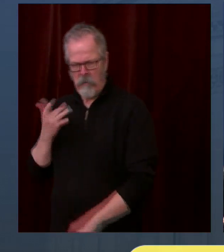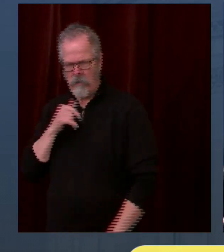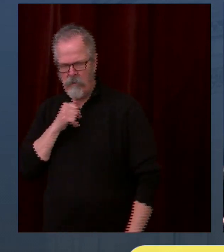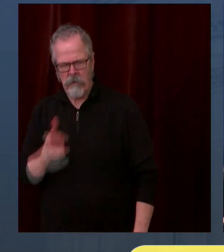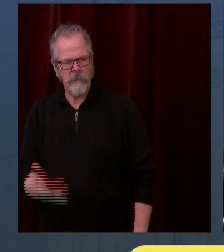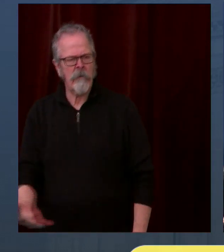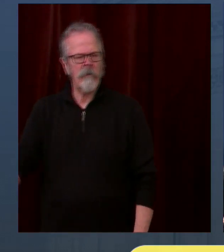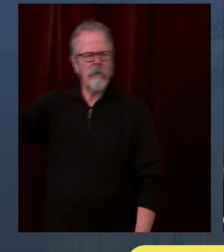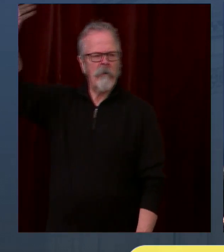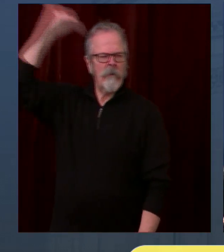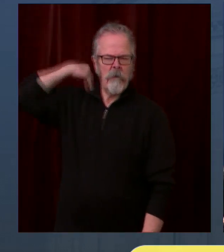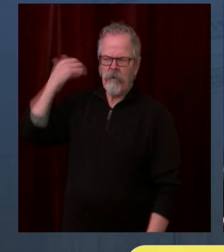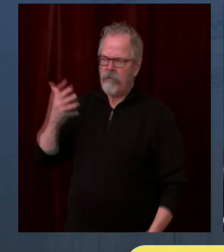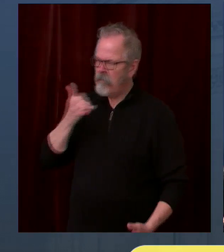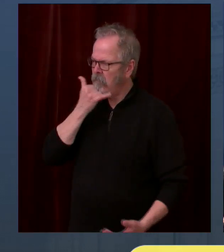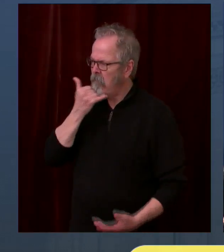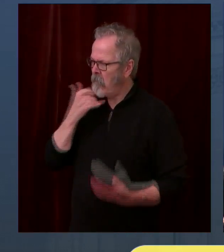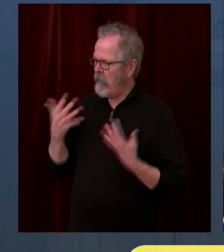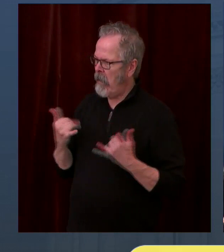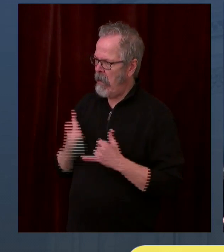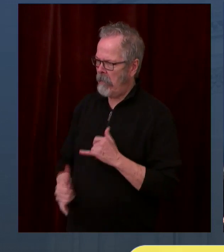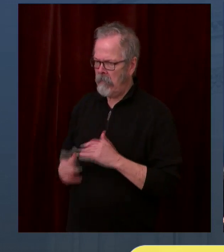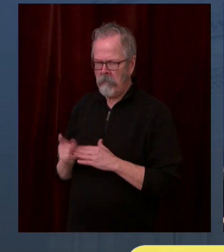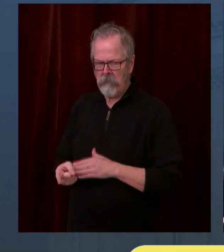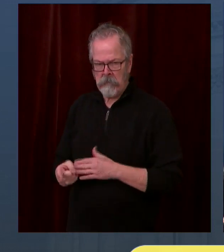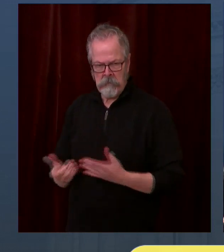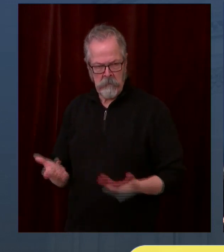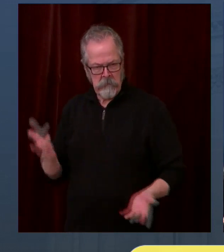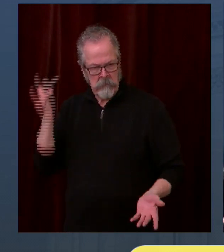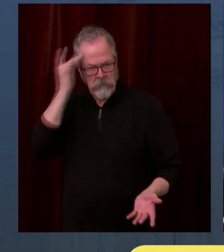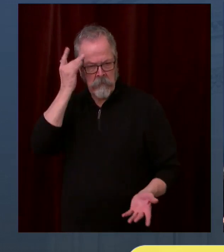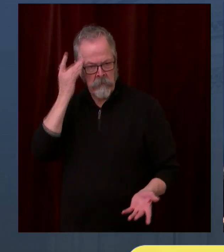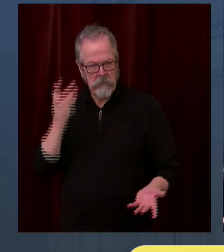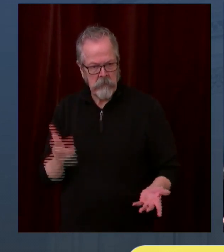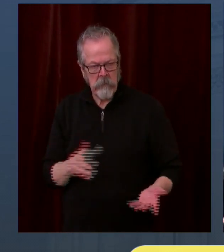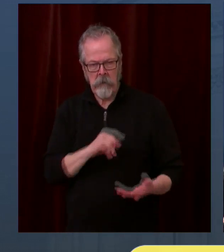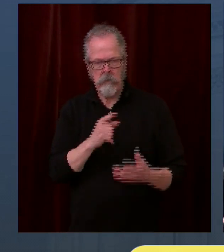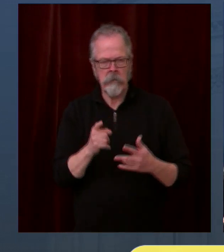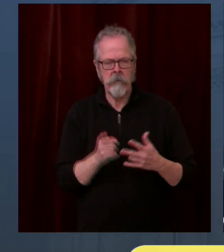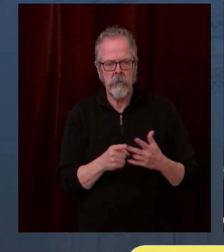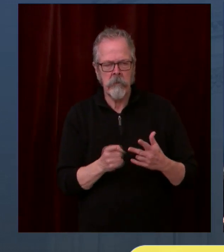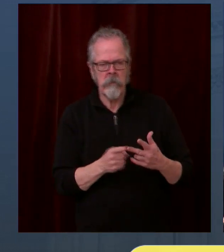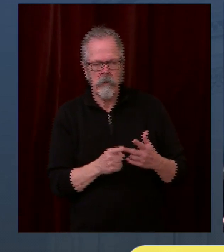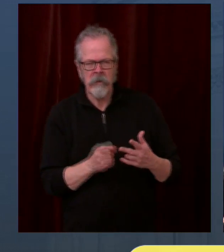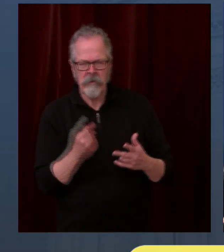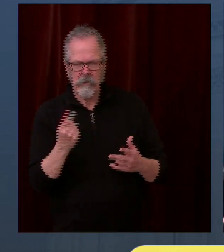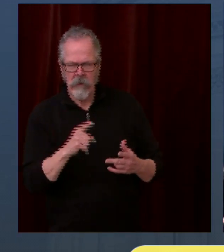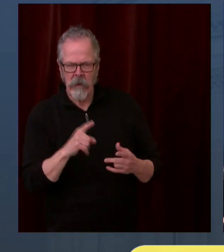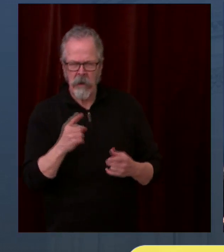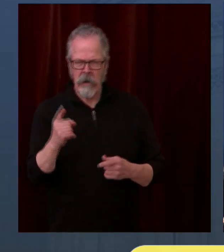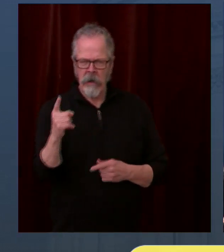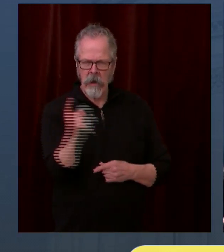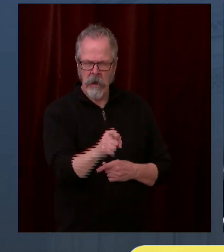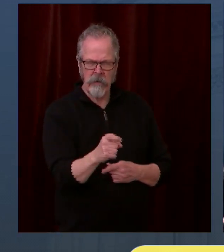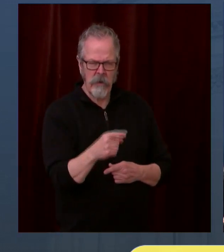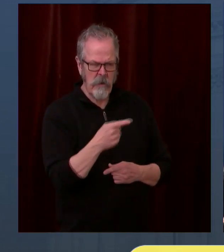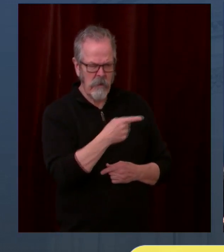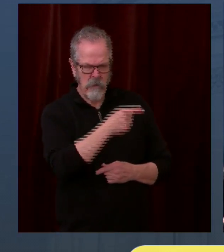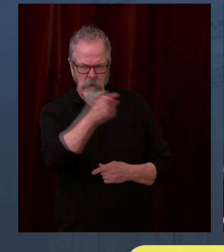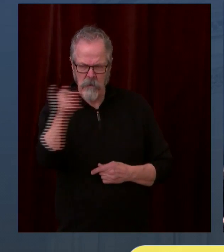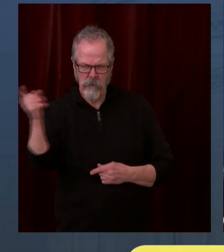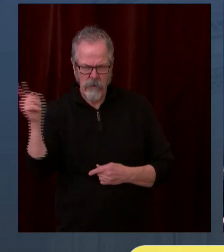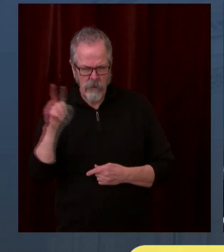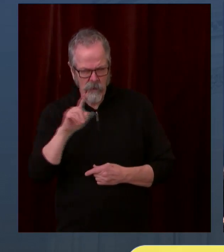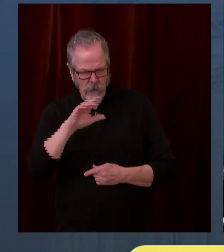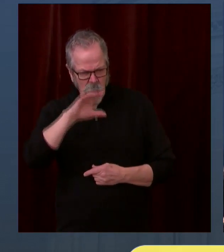will play. And I'm also still confused about how many doses we are getting per week, which somebody mentioned a number, but if